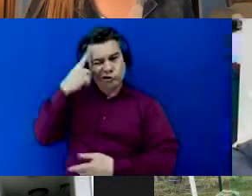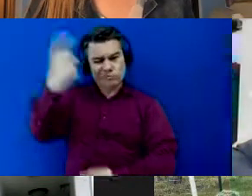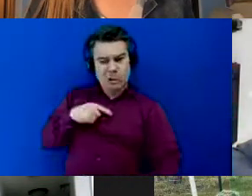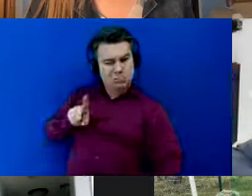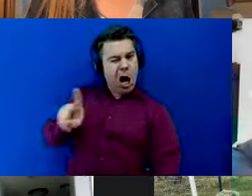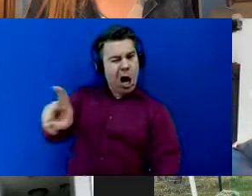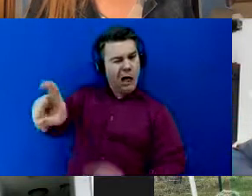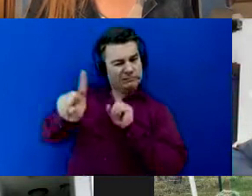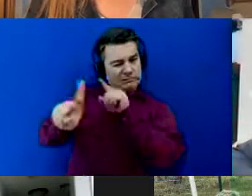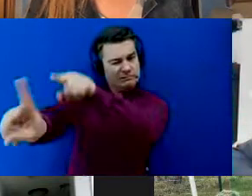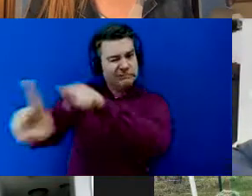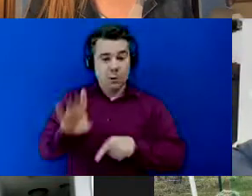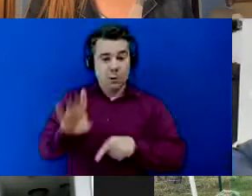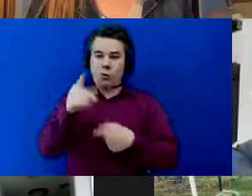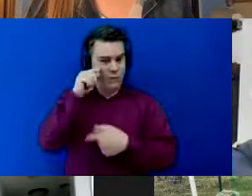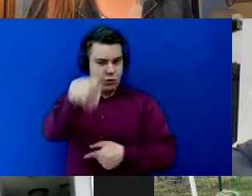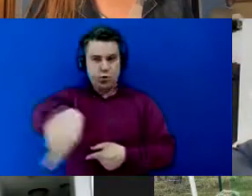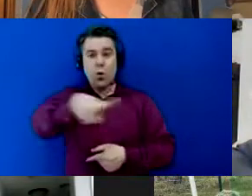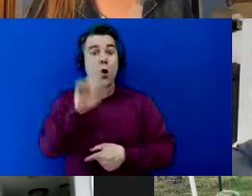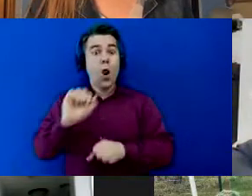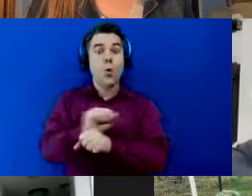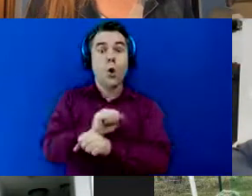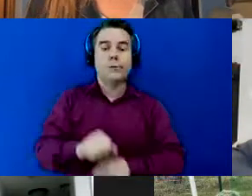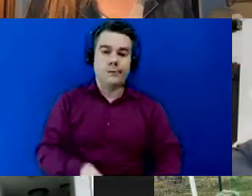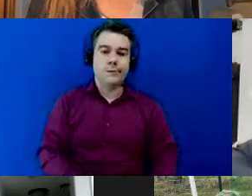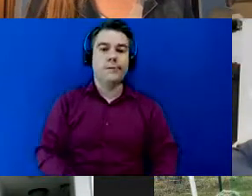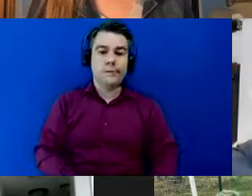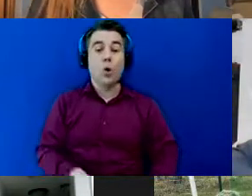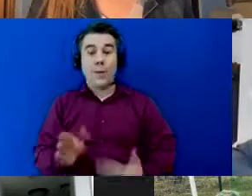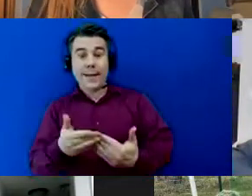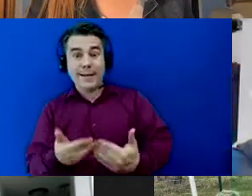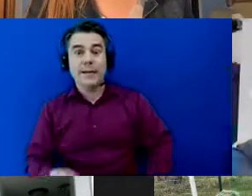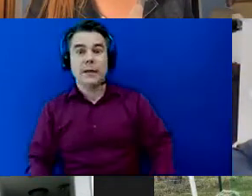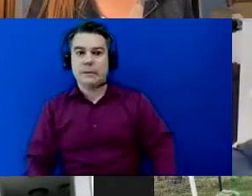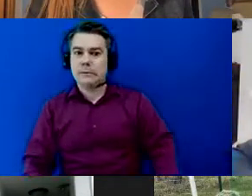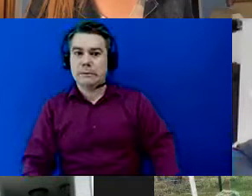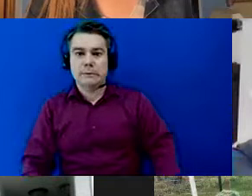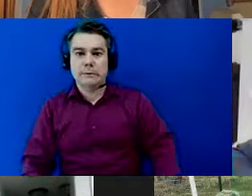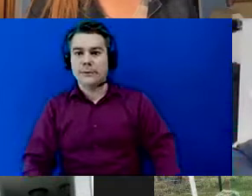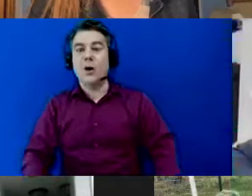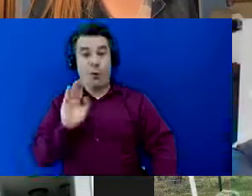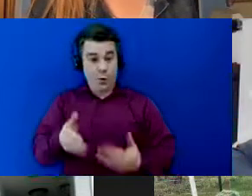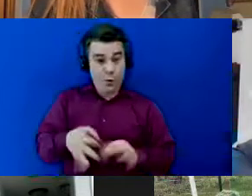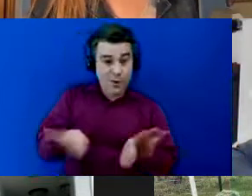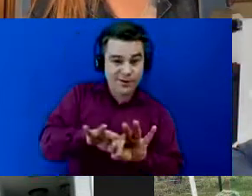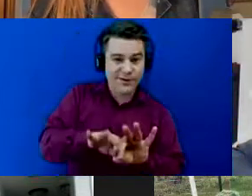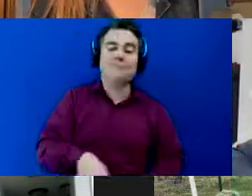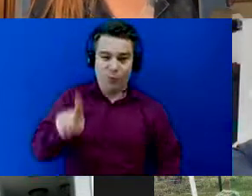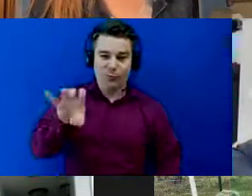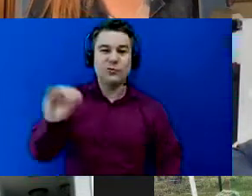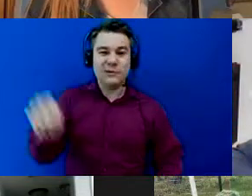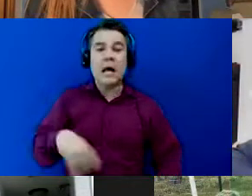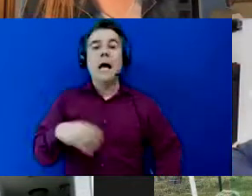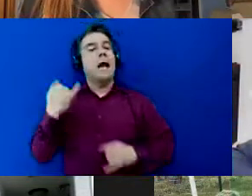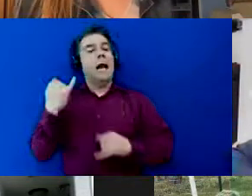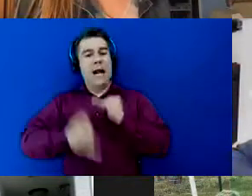will will it be work yes will it be easy no will it be worth it 100 for the last 90 days of 2020 i have mapped